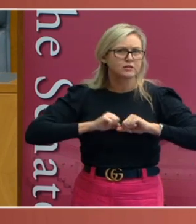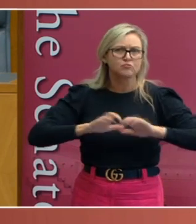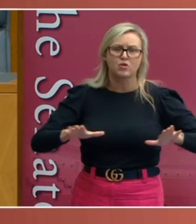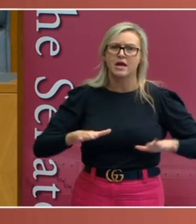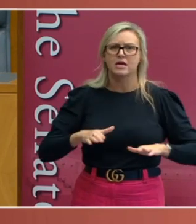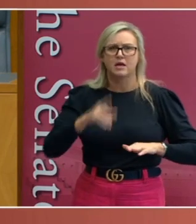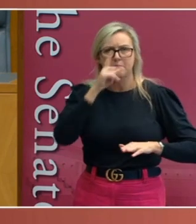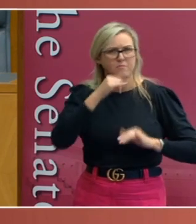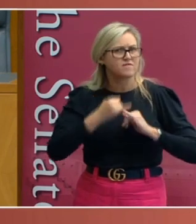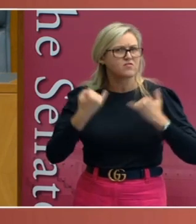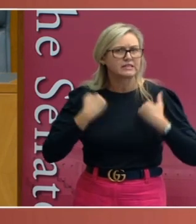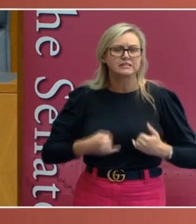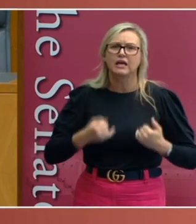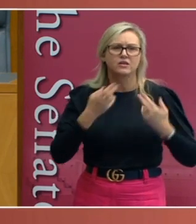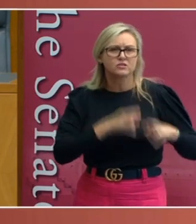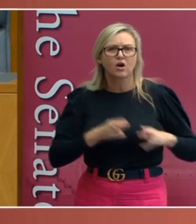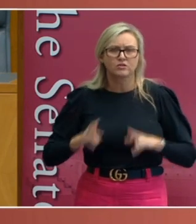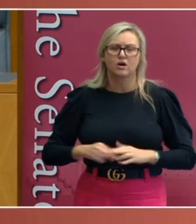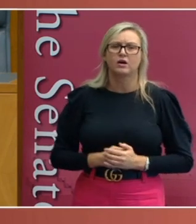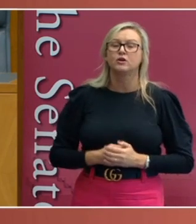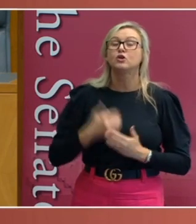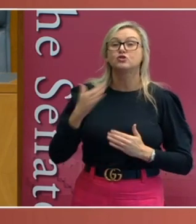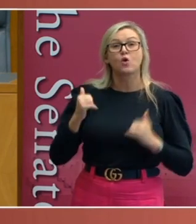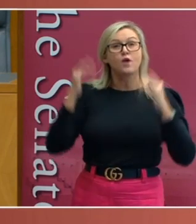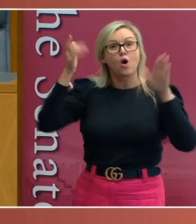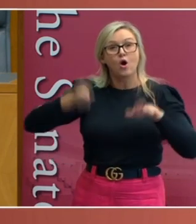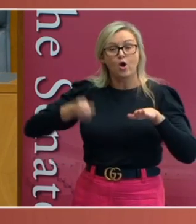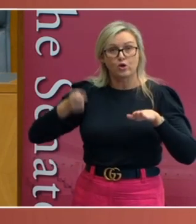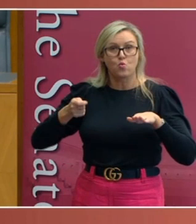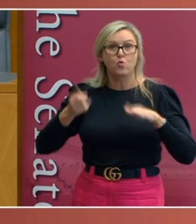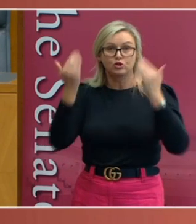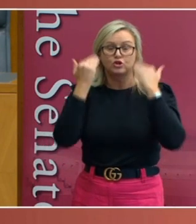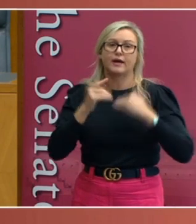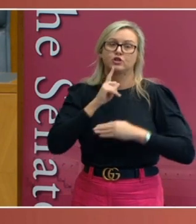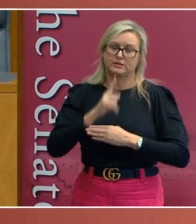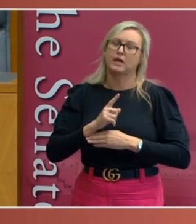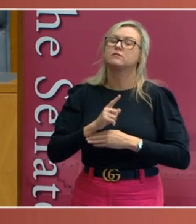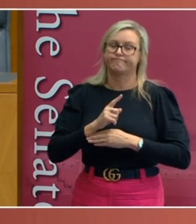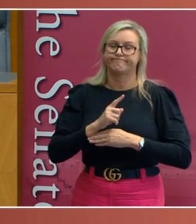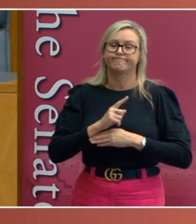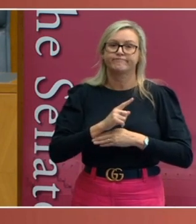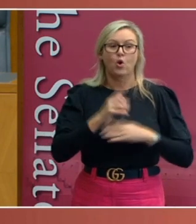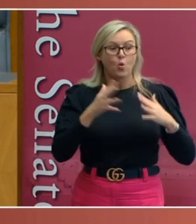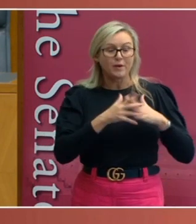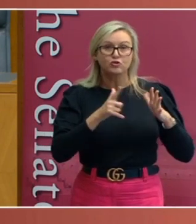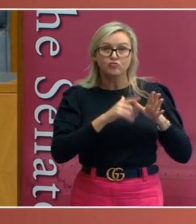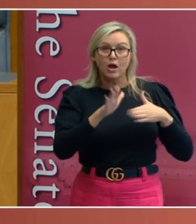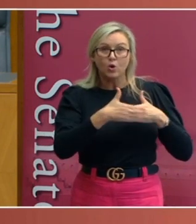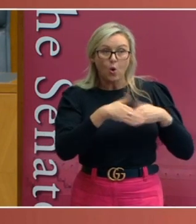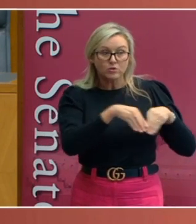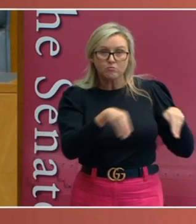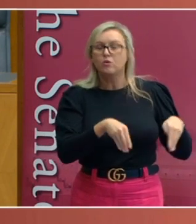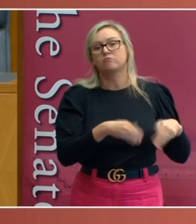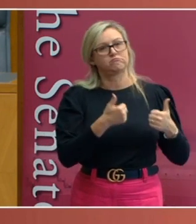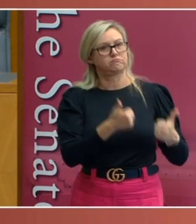So, on the basis of Justice Rangia's findings, it could be concluded that the border closure was reasonably necessary